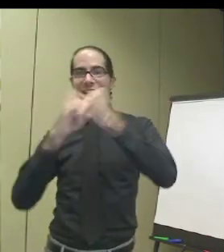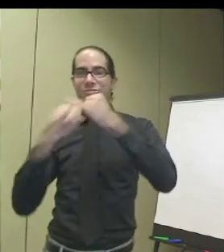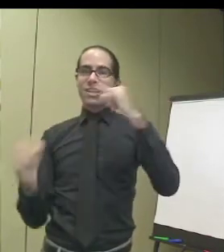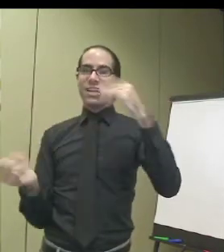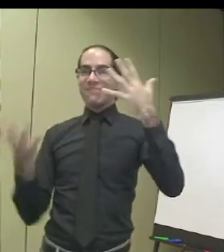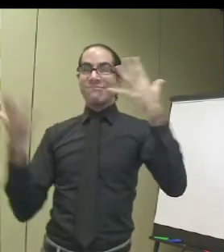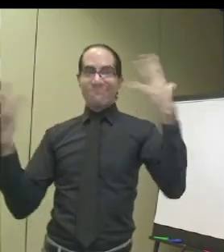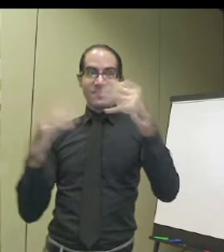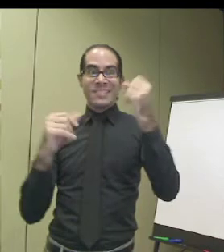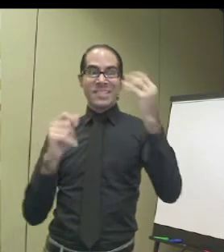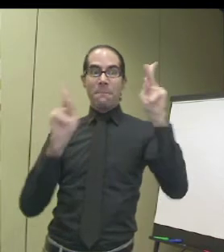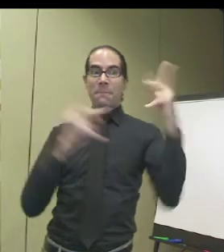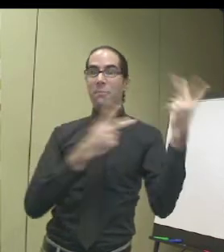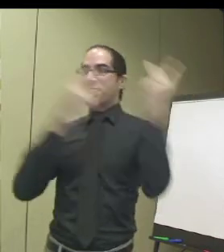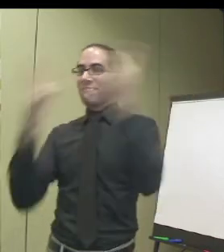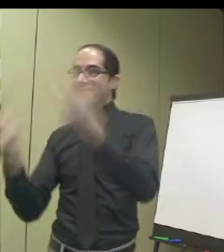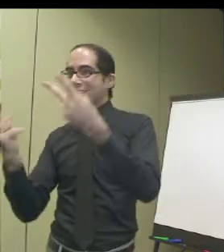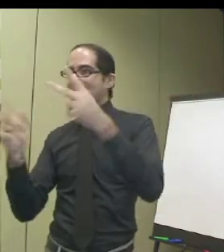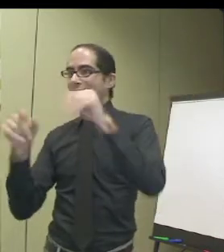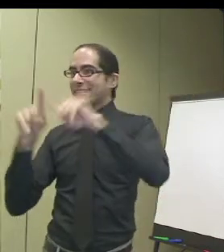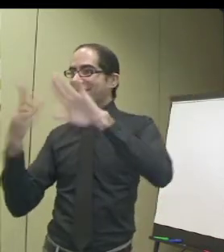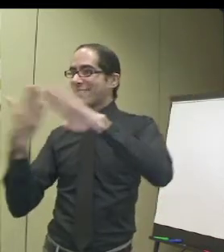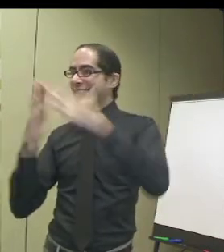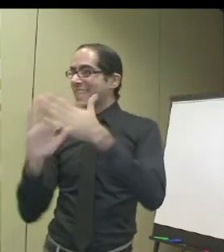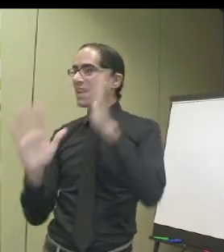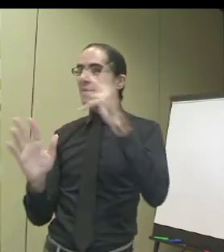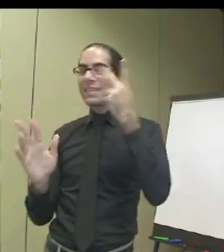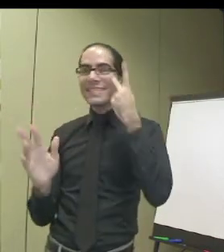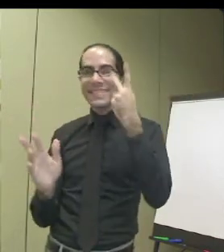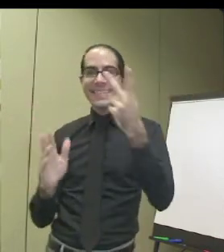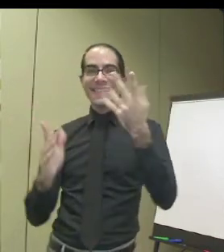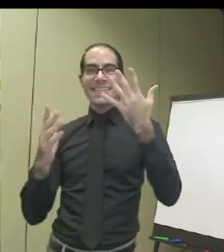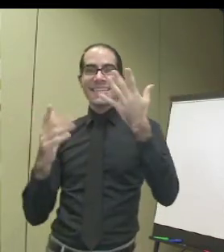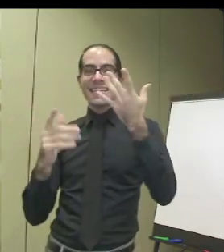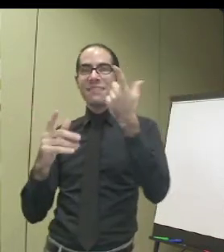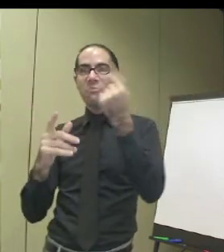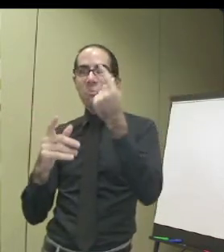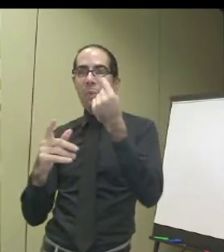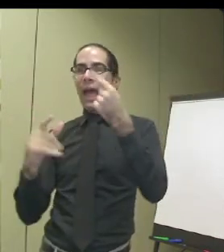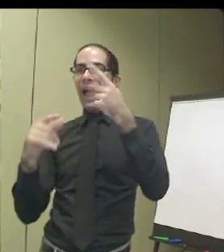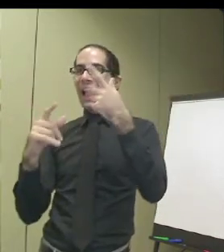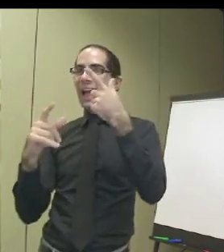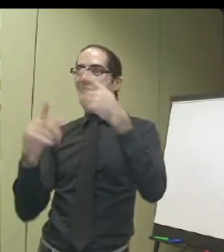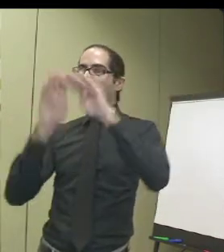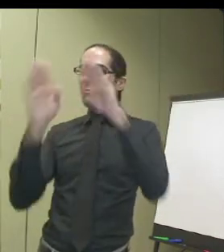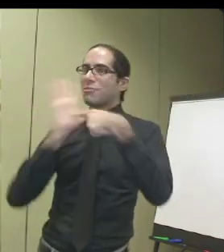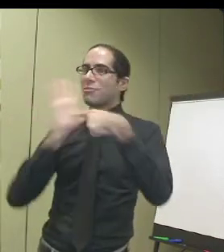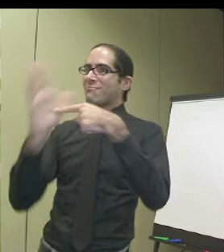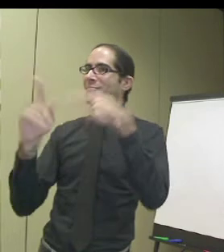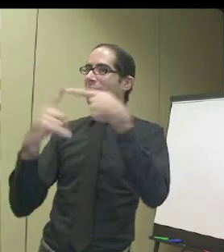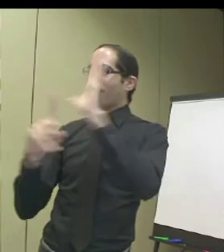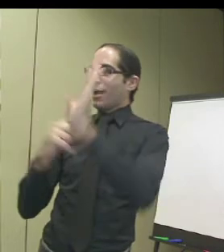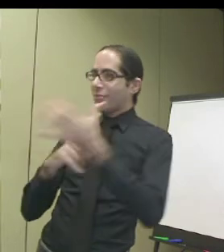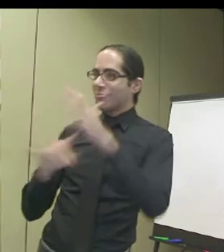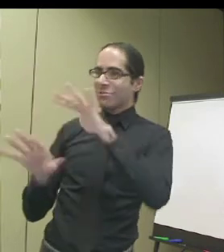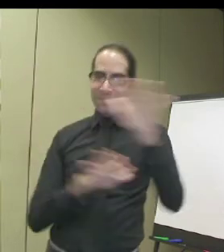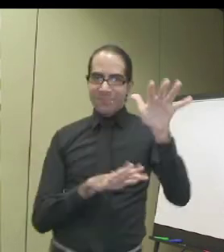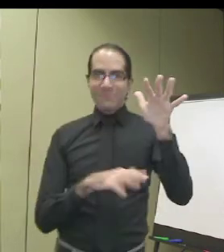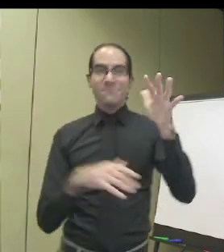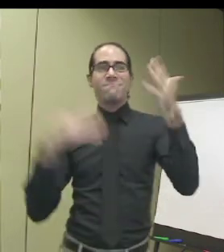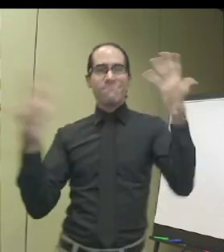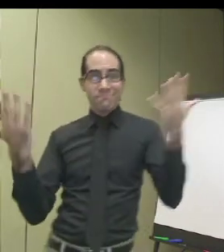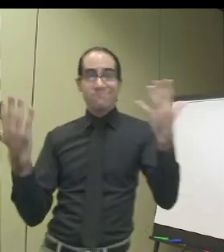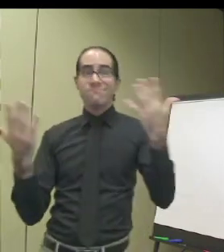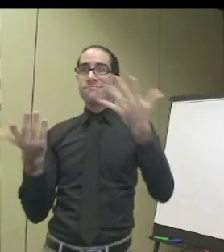And we are all citizens of the world today. People also from all over the world come to visit us in New York City. We are in